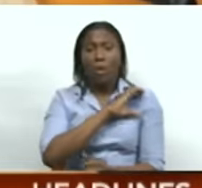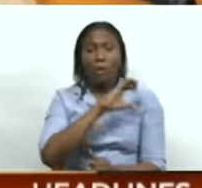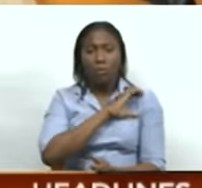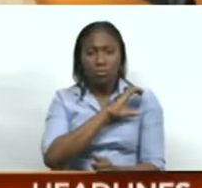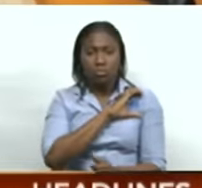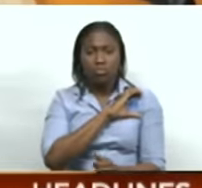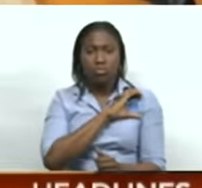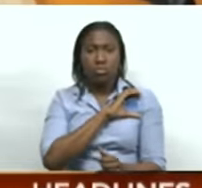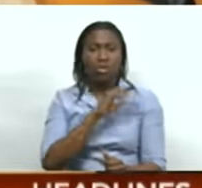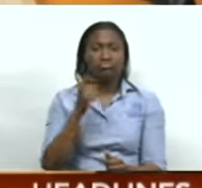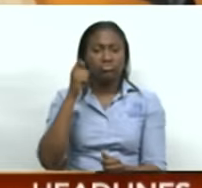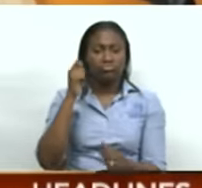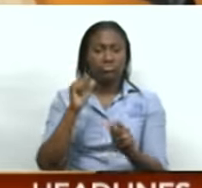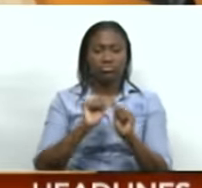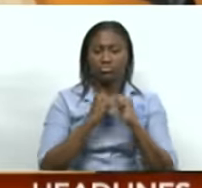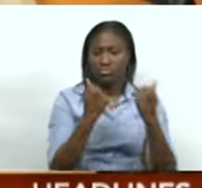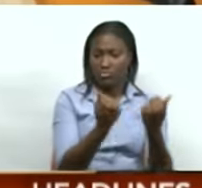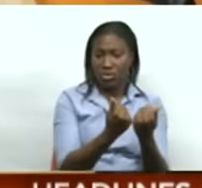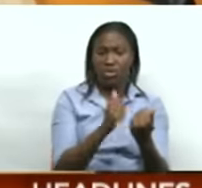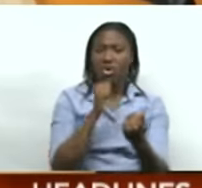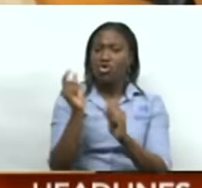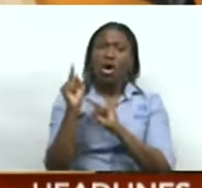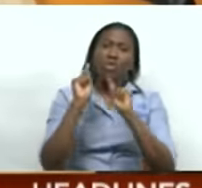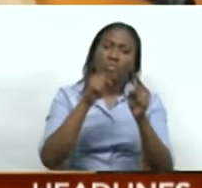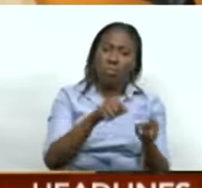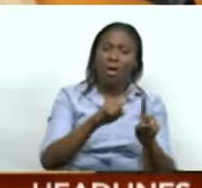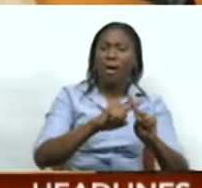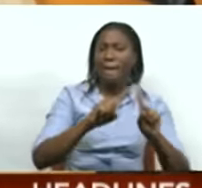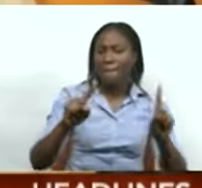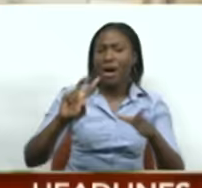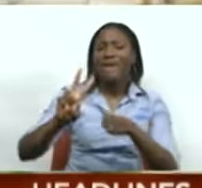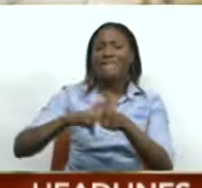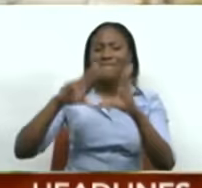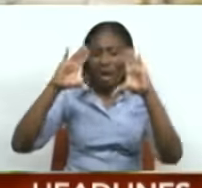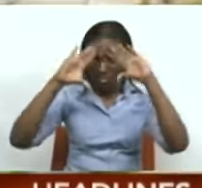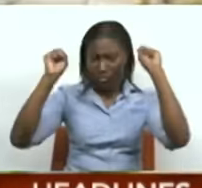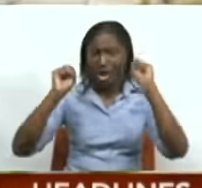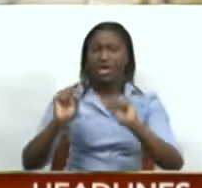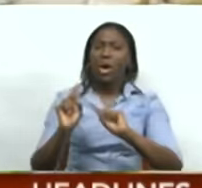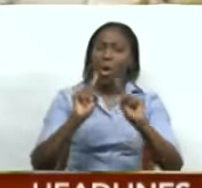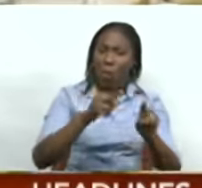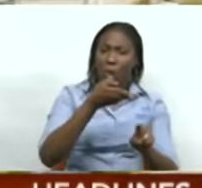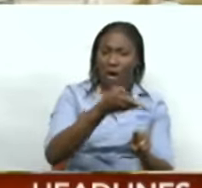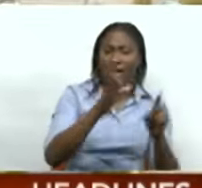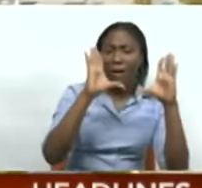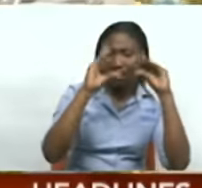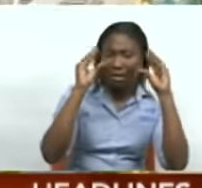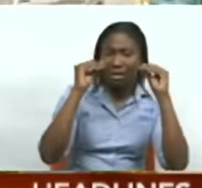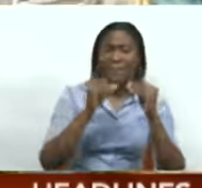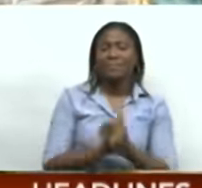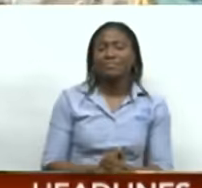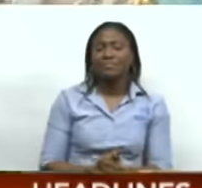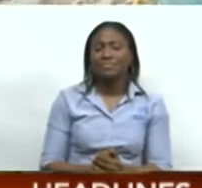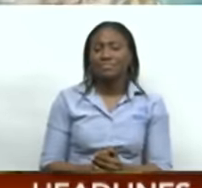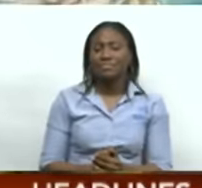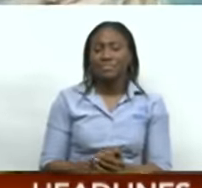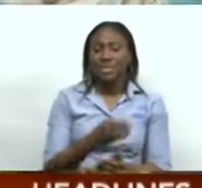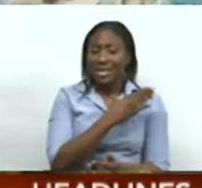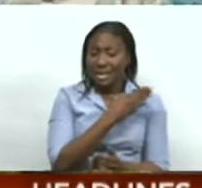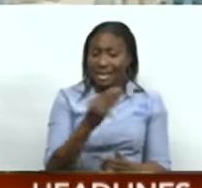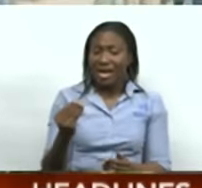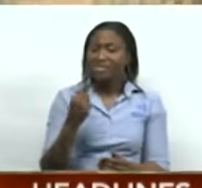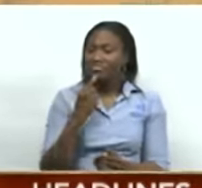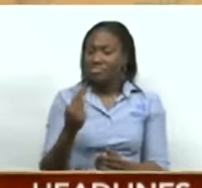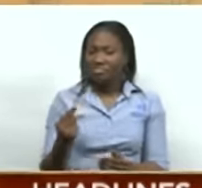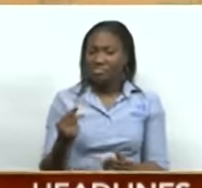meeting, he says the organization was represented by its second vice president and public relations officer. While he welcomes the president's call, he denies